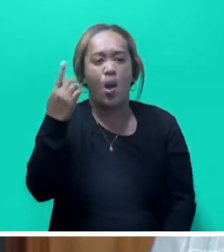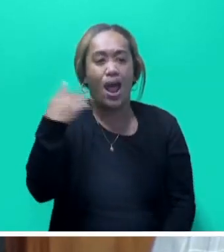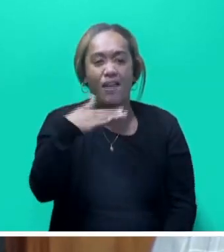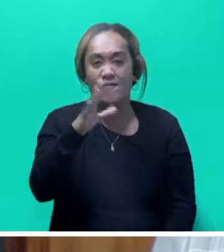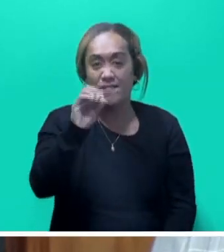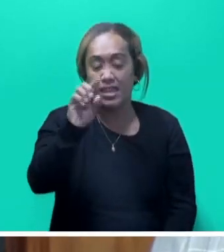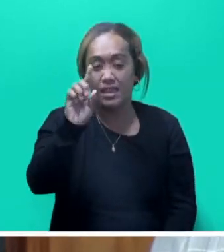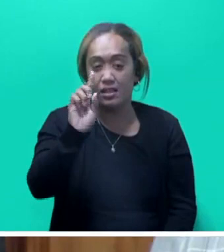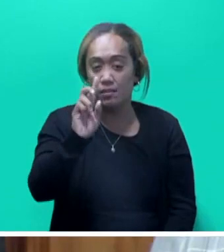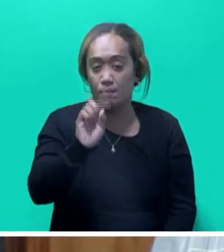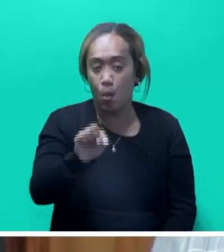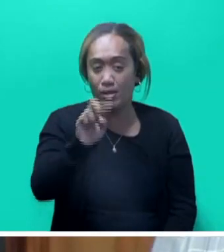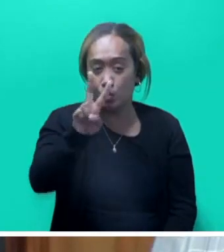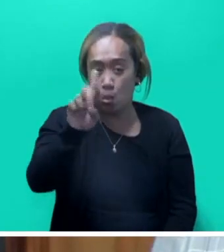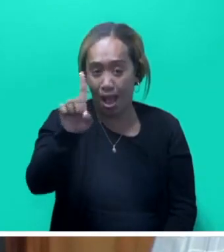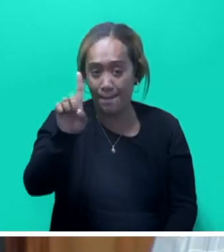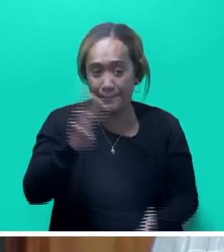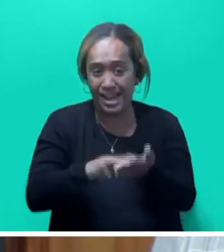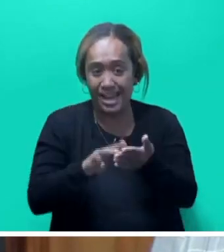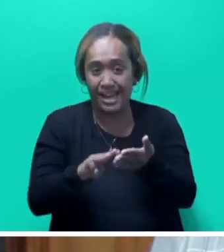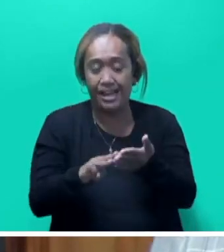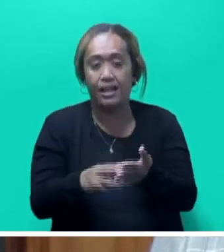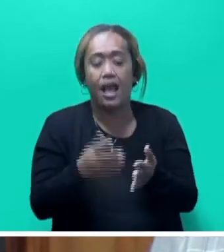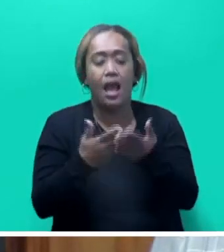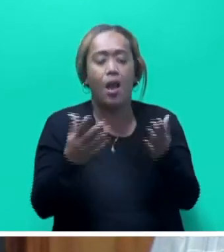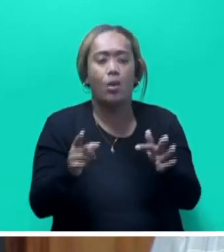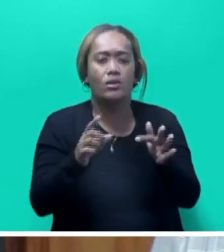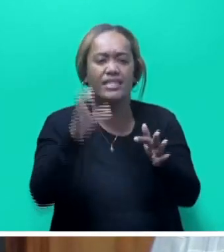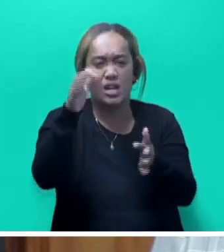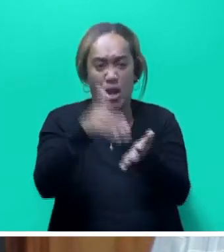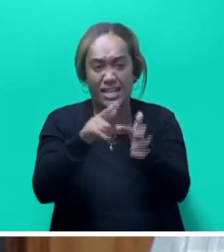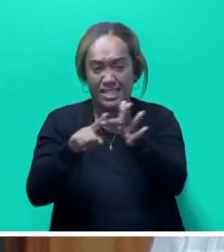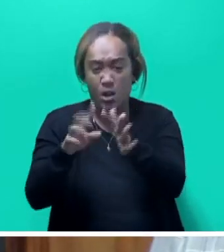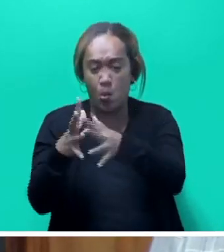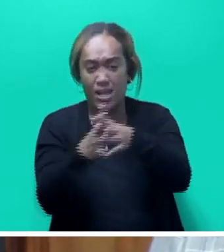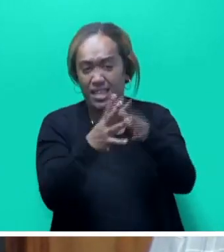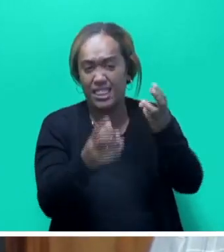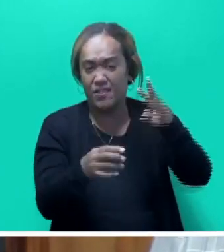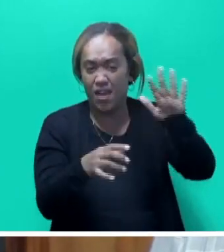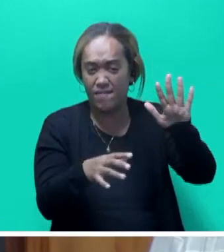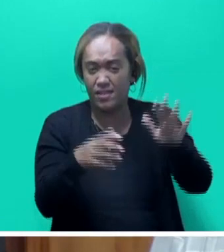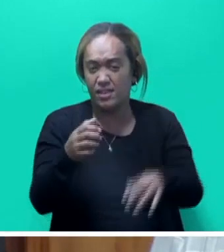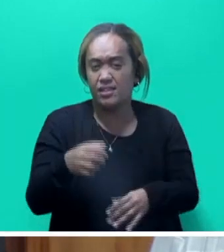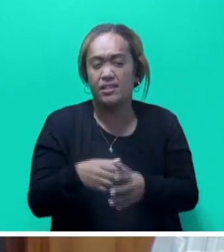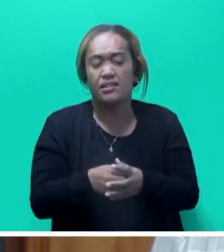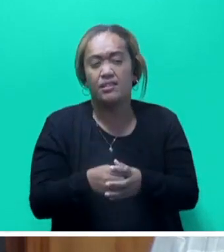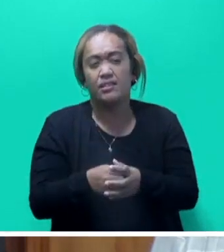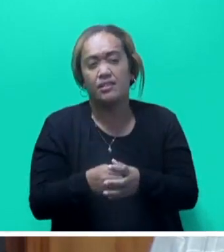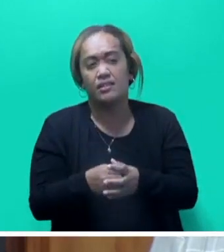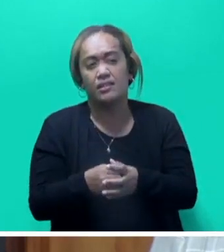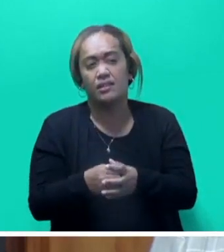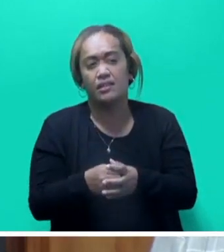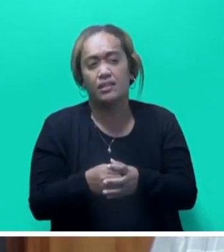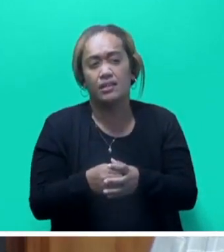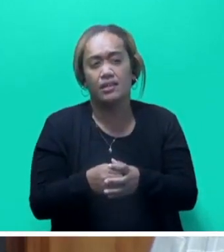189 capital projects. Projects in the central eastern 74, western 35, the northern division 40, and nationwide support programs are